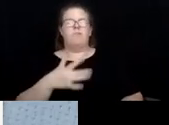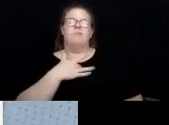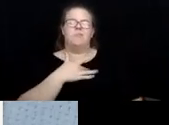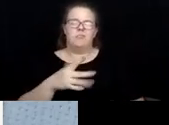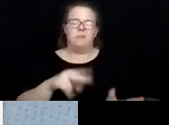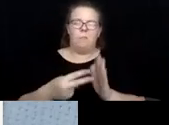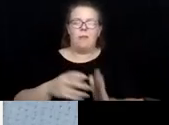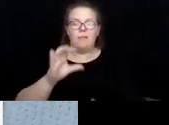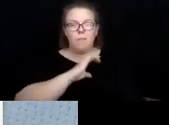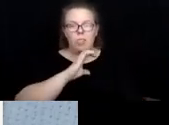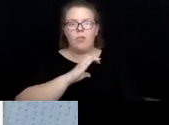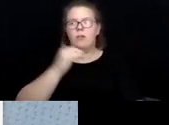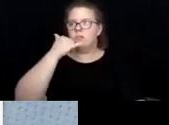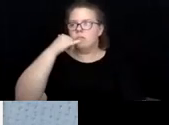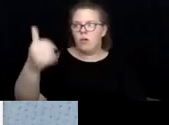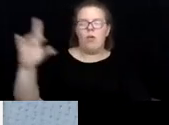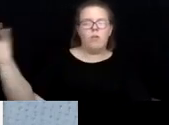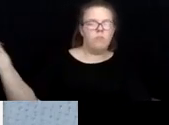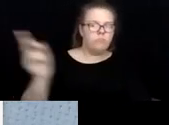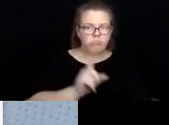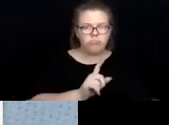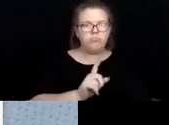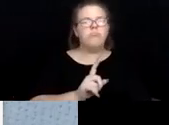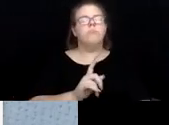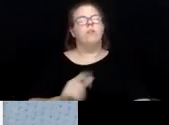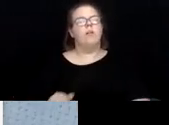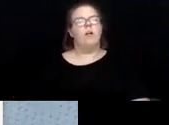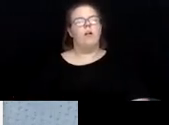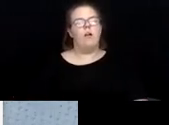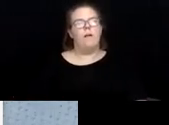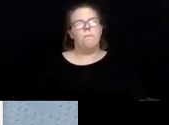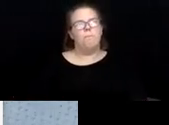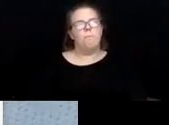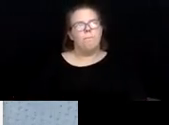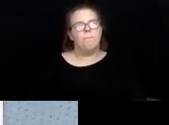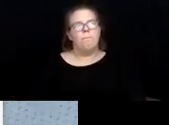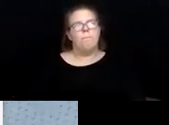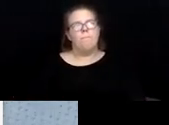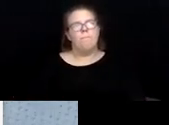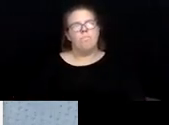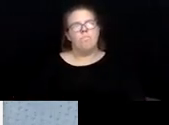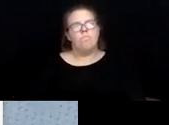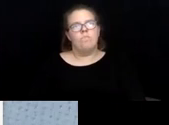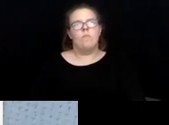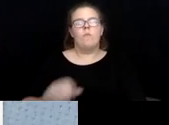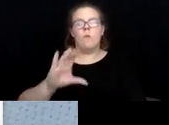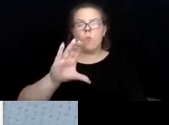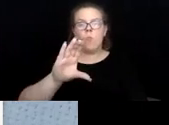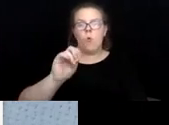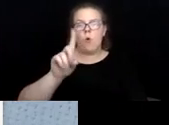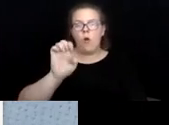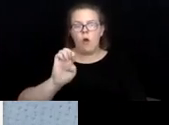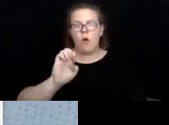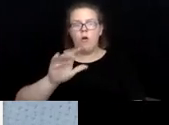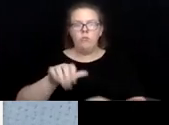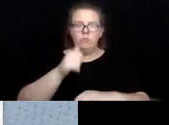police involved, getting code enforcement for the city,